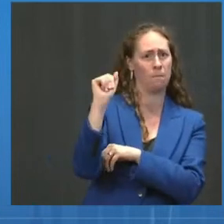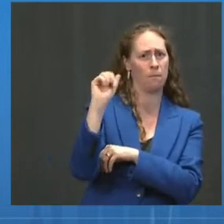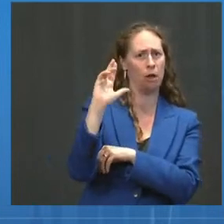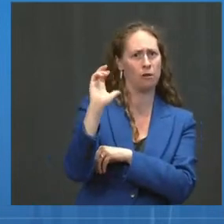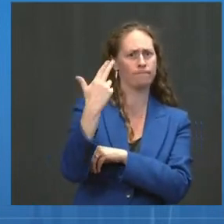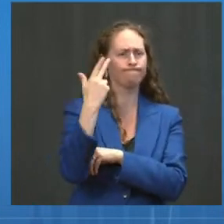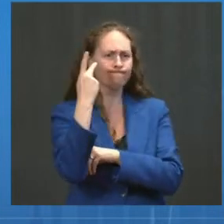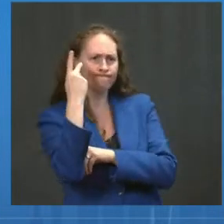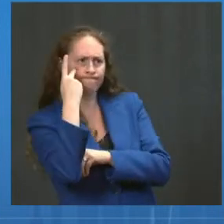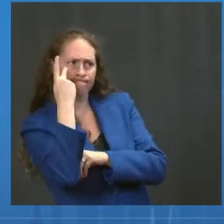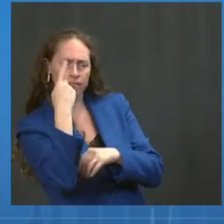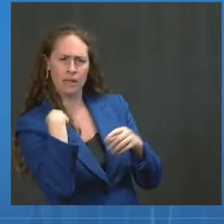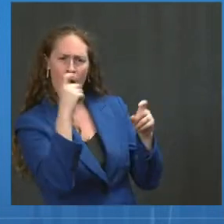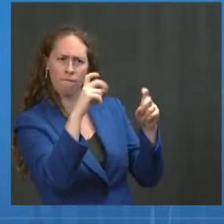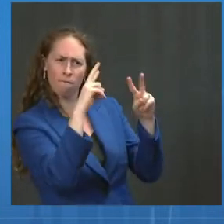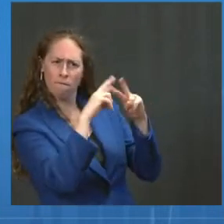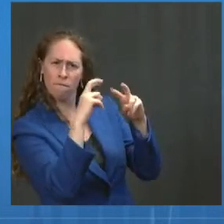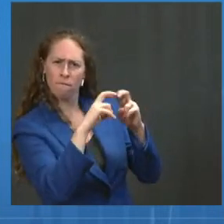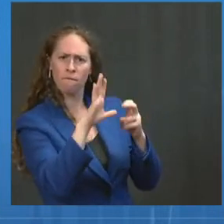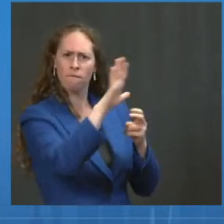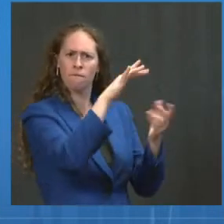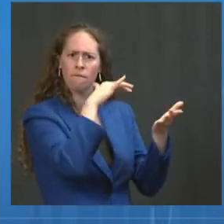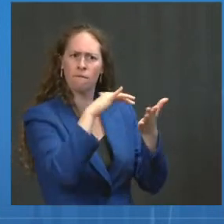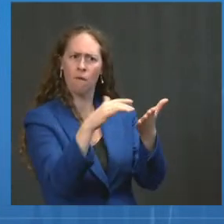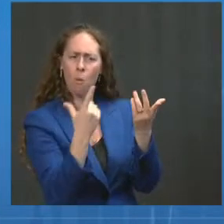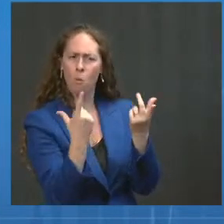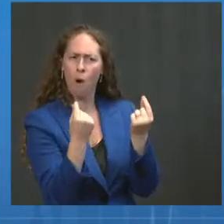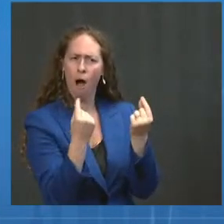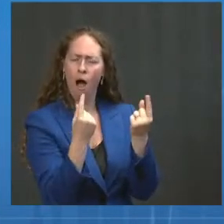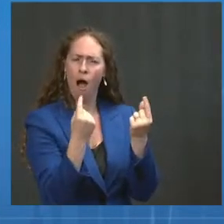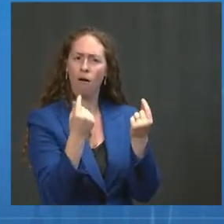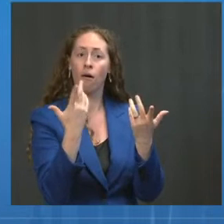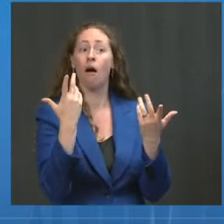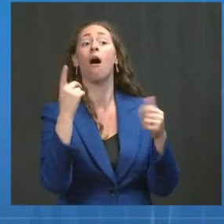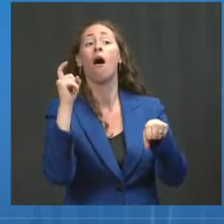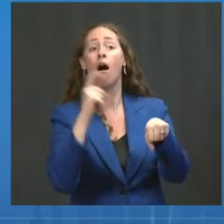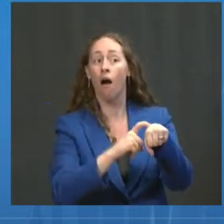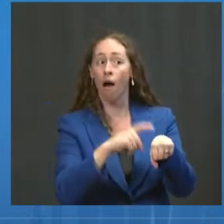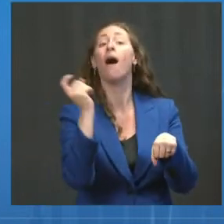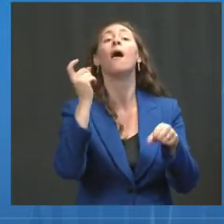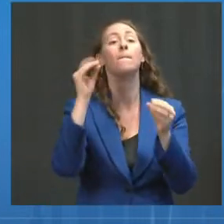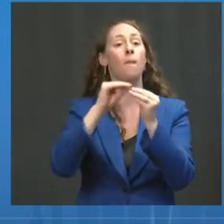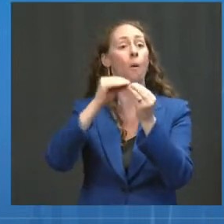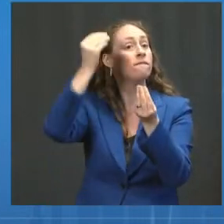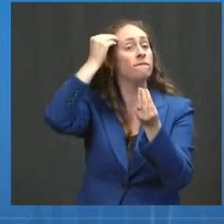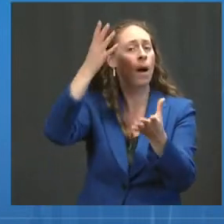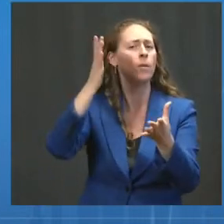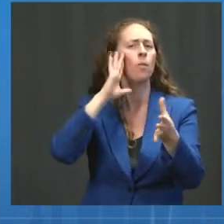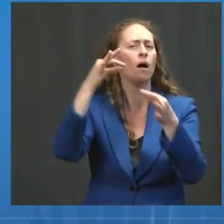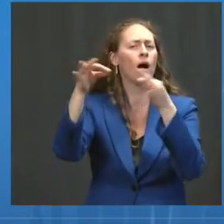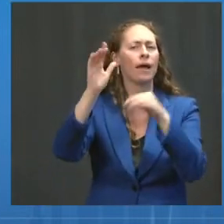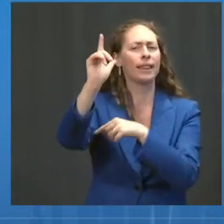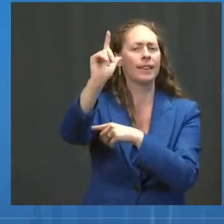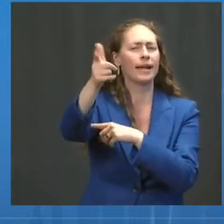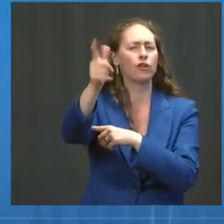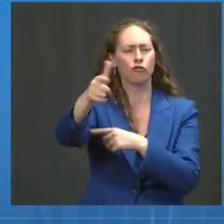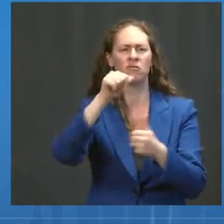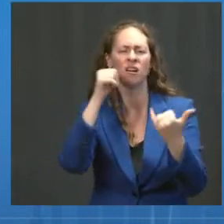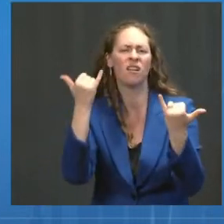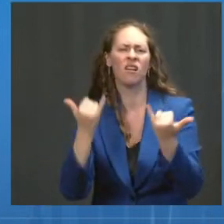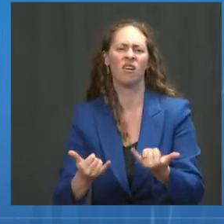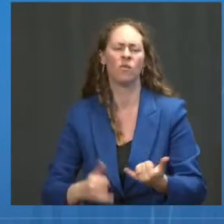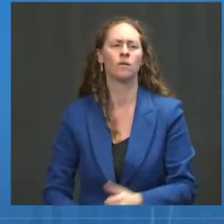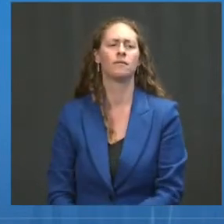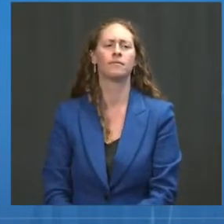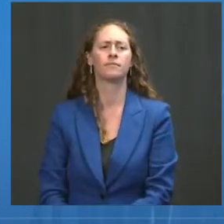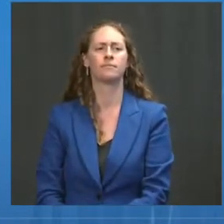public informed with a timely plan for J&J booster shots. I want to emphasize that this decision was not made likely.